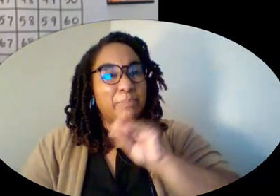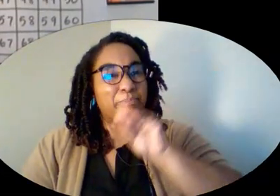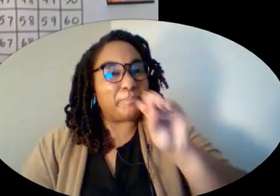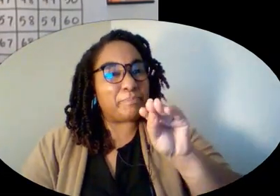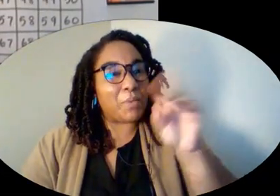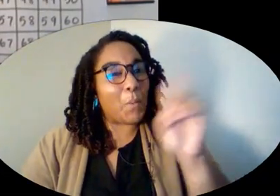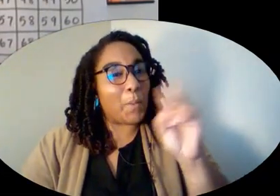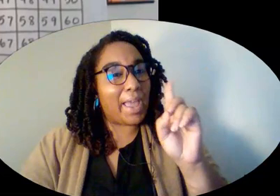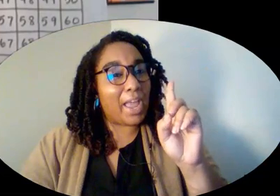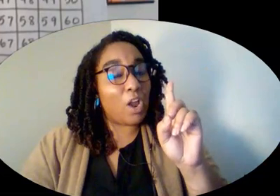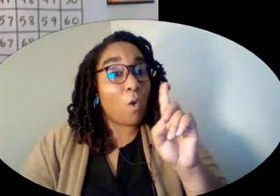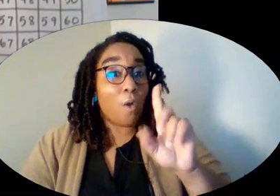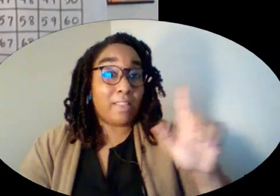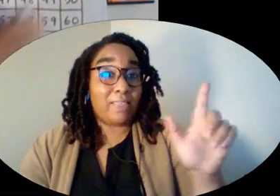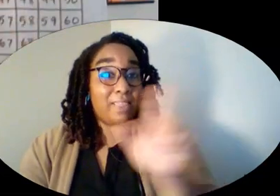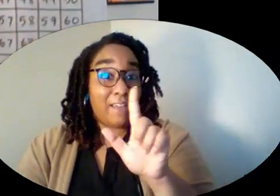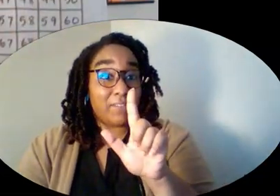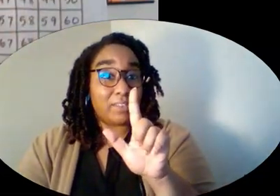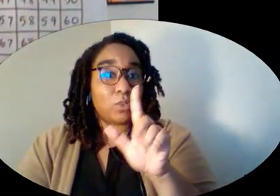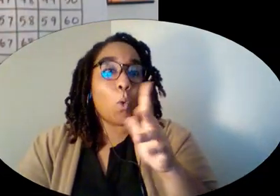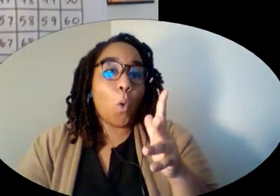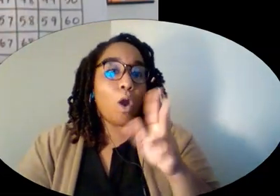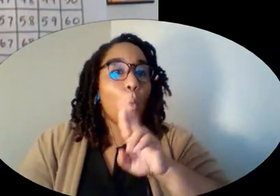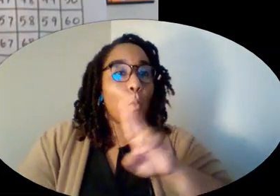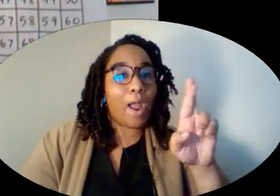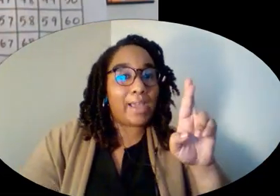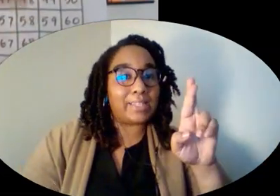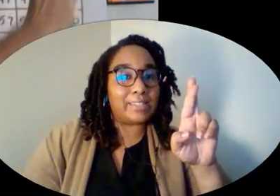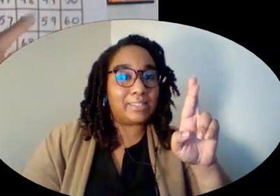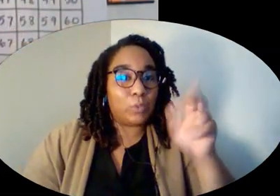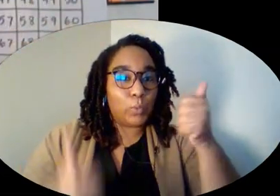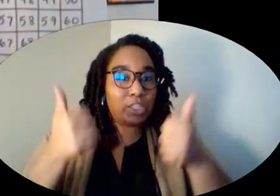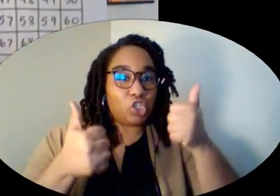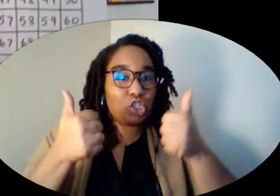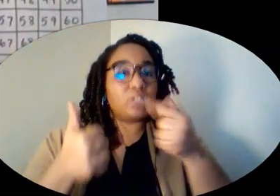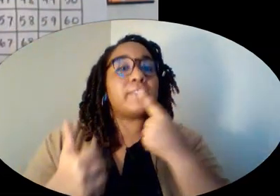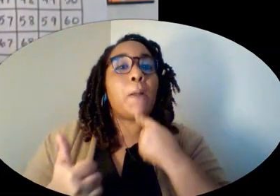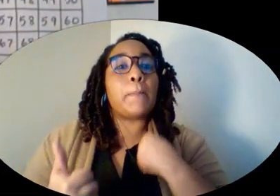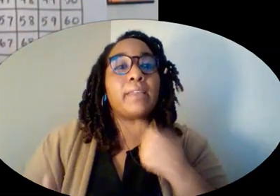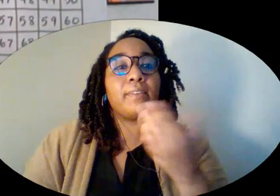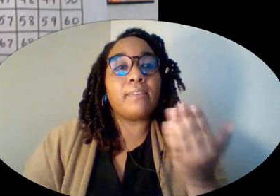go here on the left? Or would it go here on the right? Tell me.